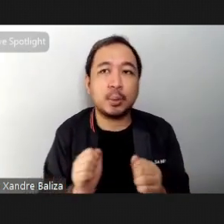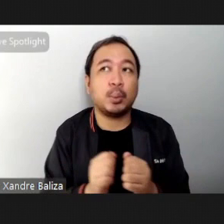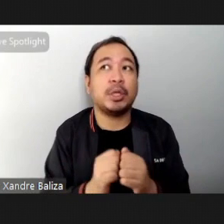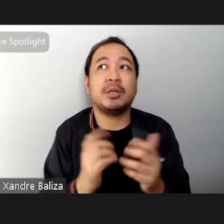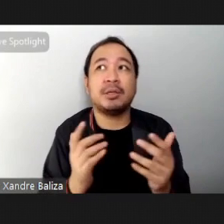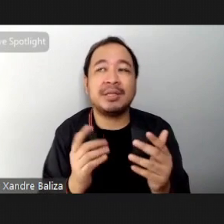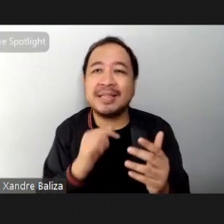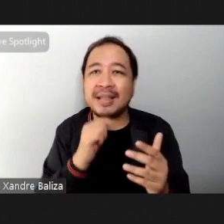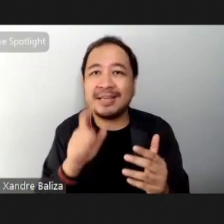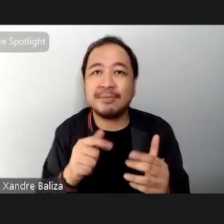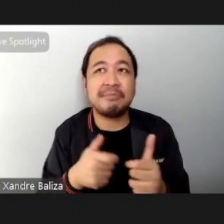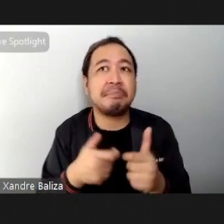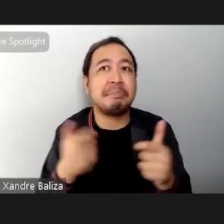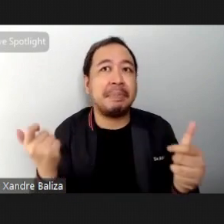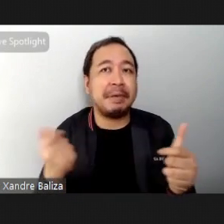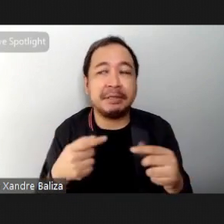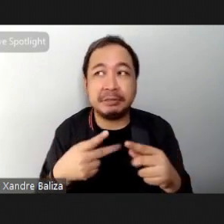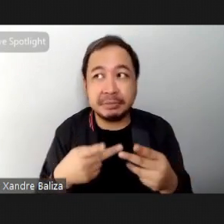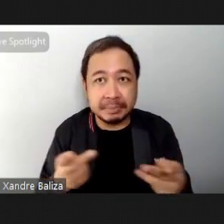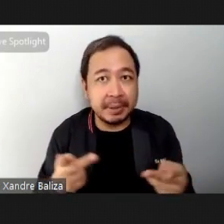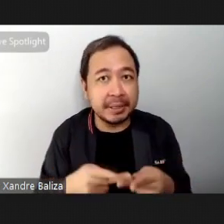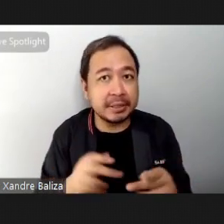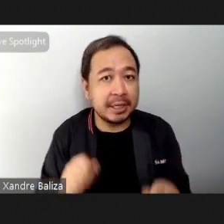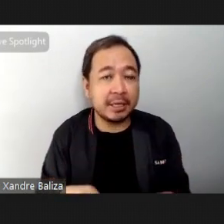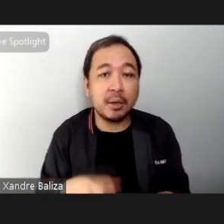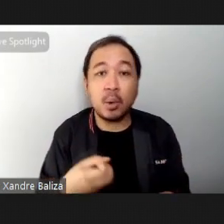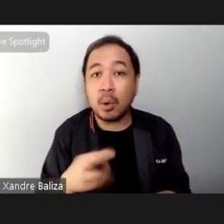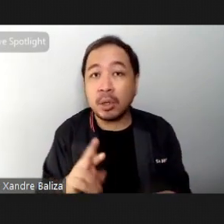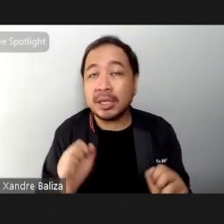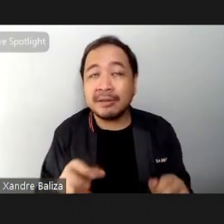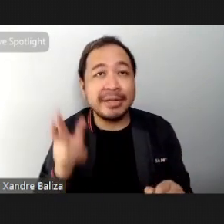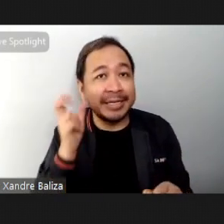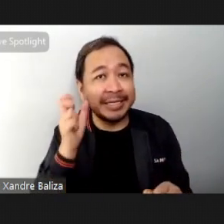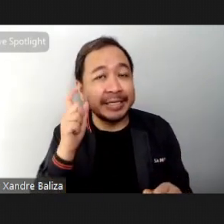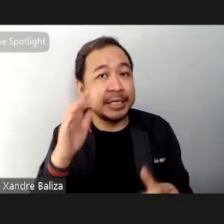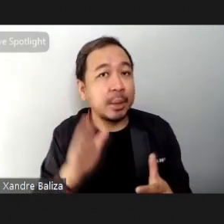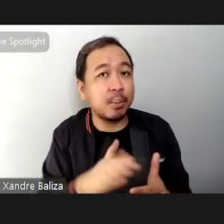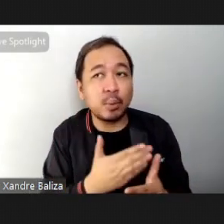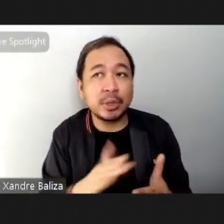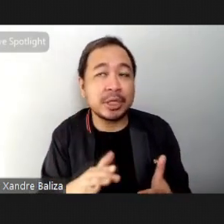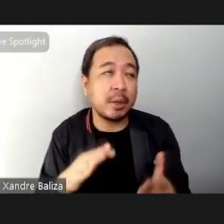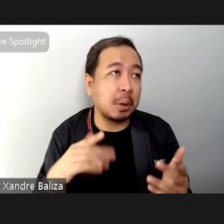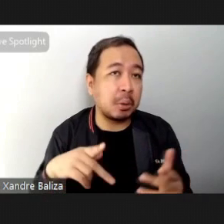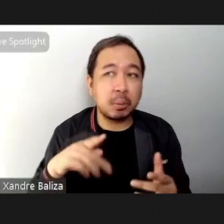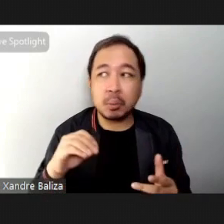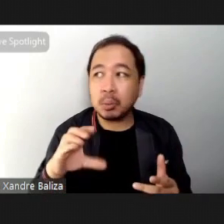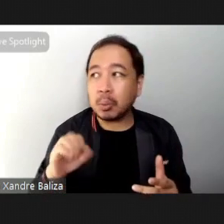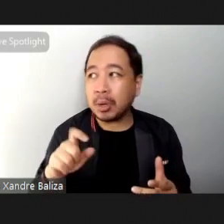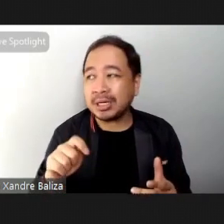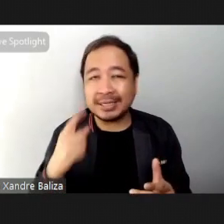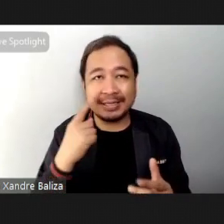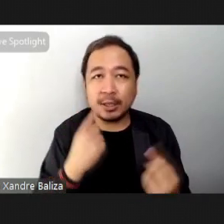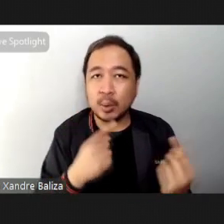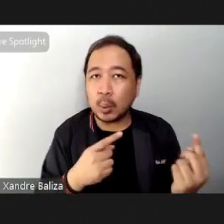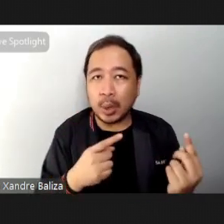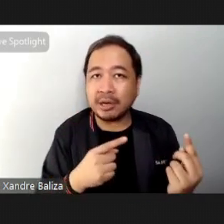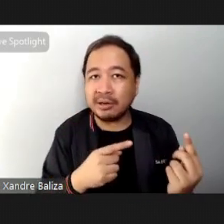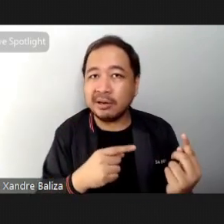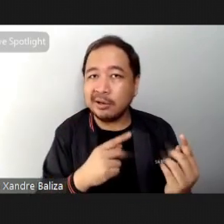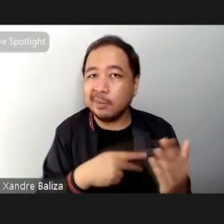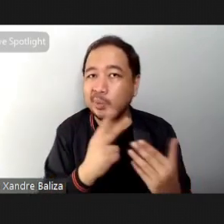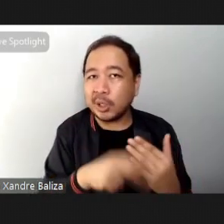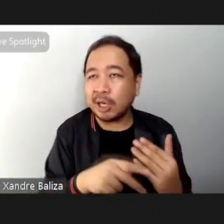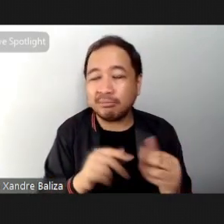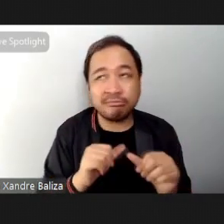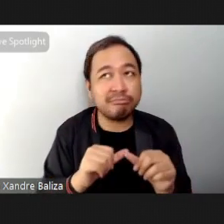you can also listen to music or even podcasts and one episode can last you a long time so if you